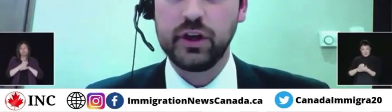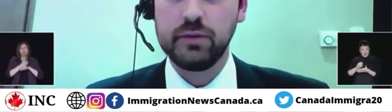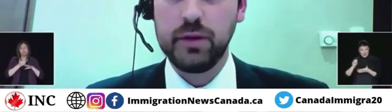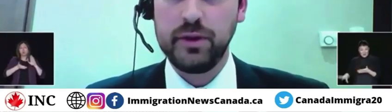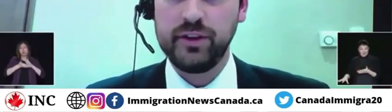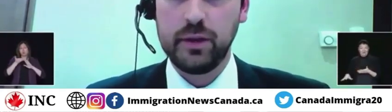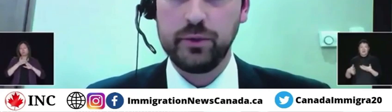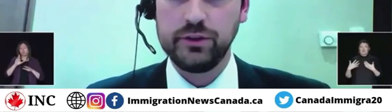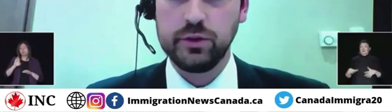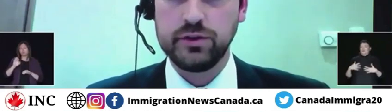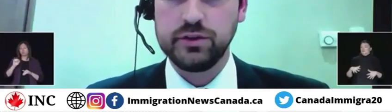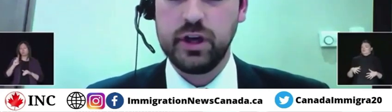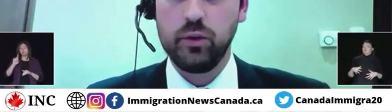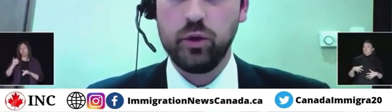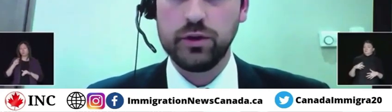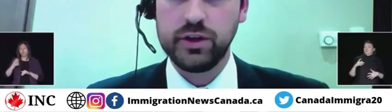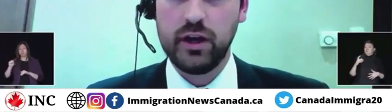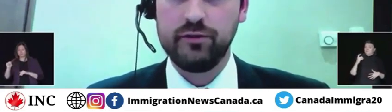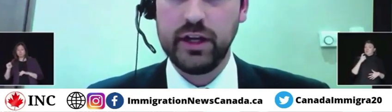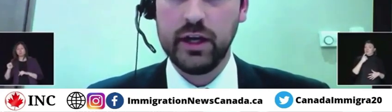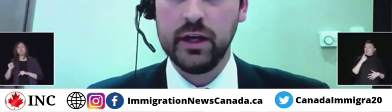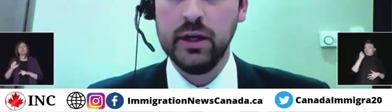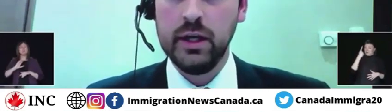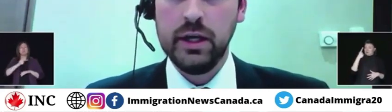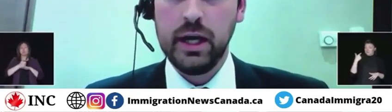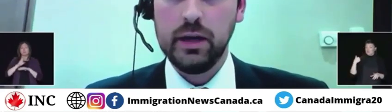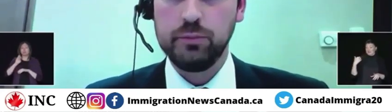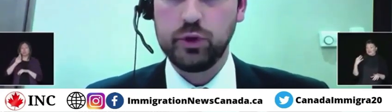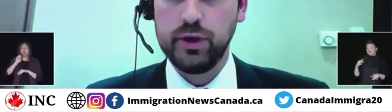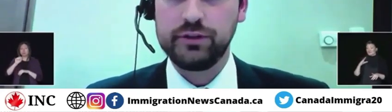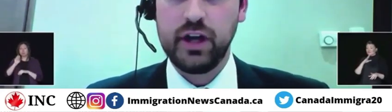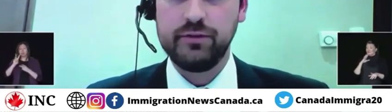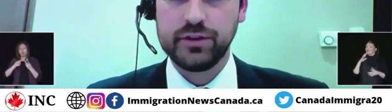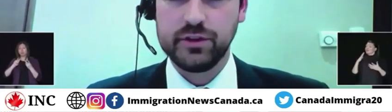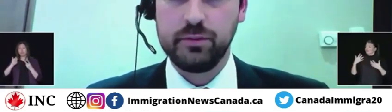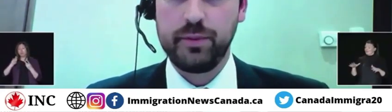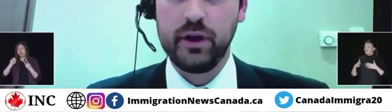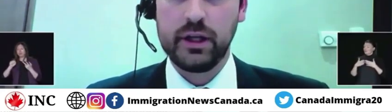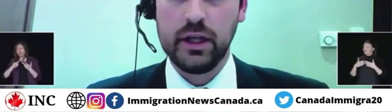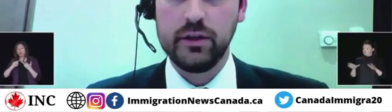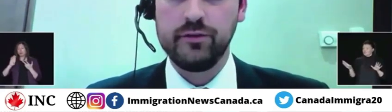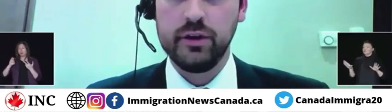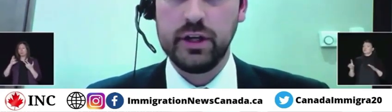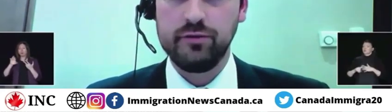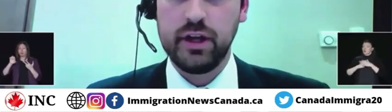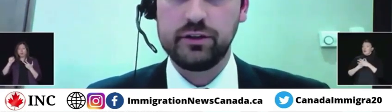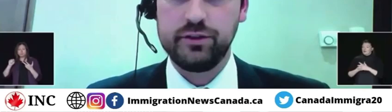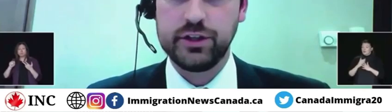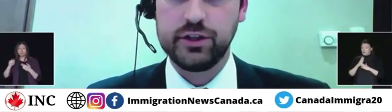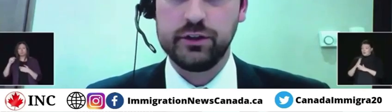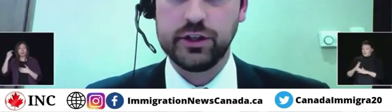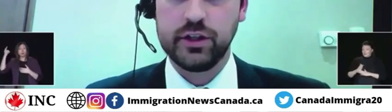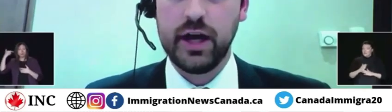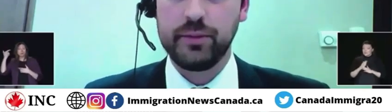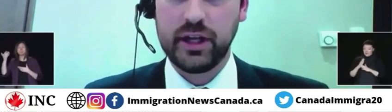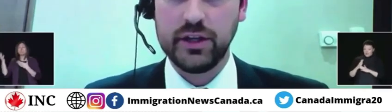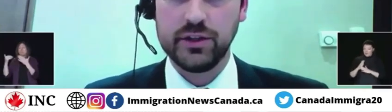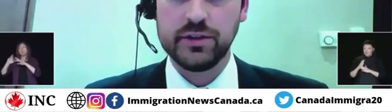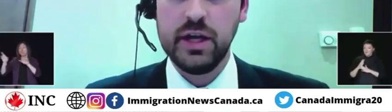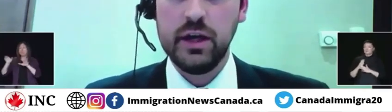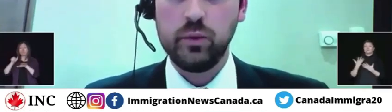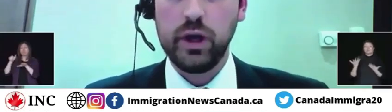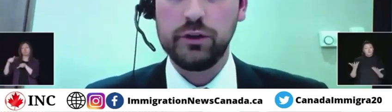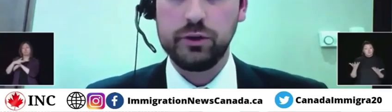readiness. We started by beefing up resources in our Warsaw, Vienna, Bucharest offices, and preparing London for an influx of additional digital